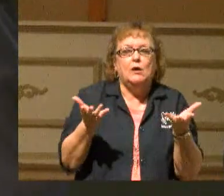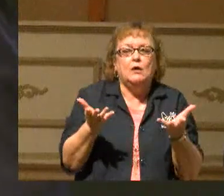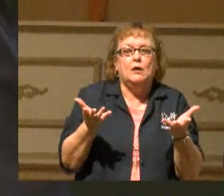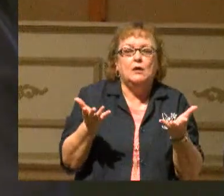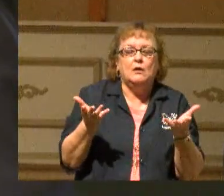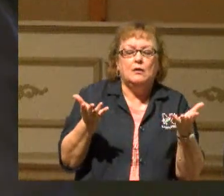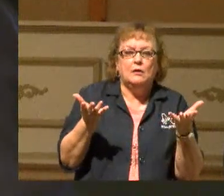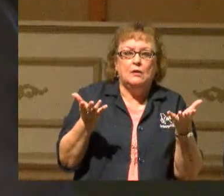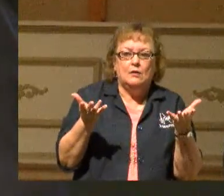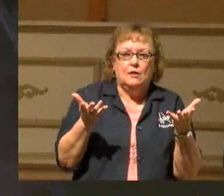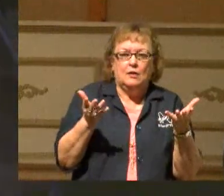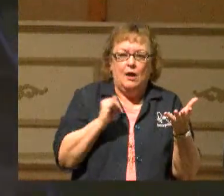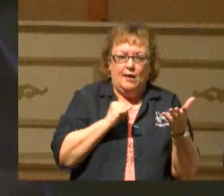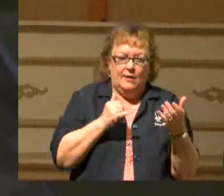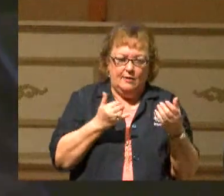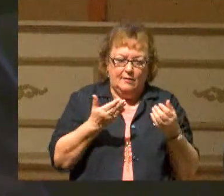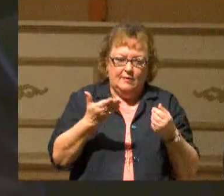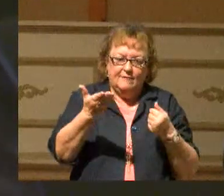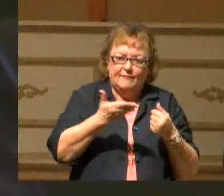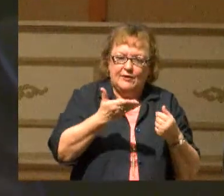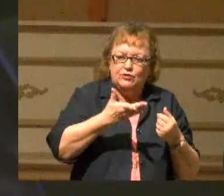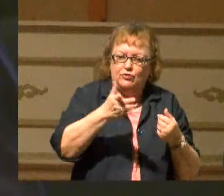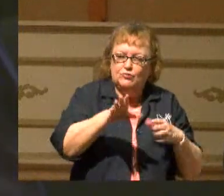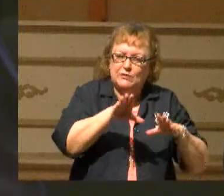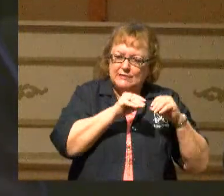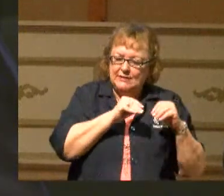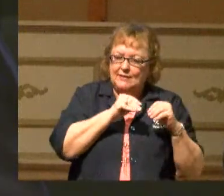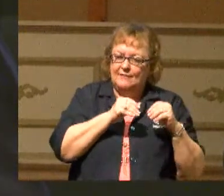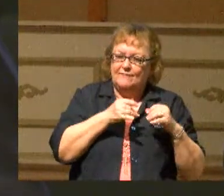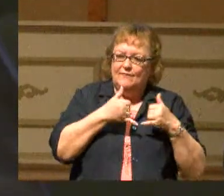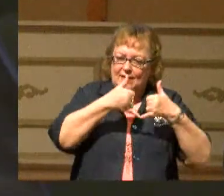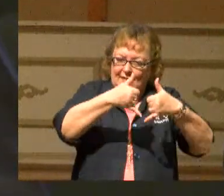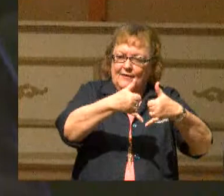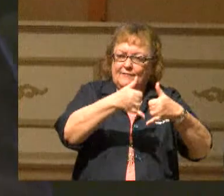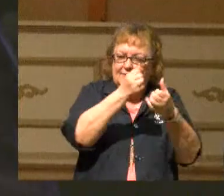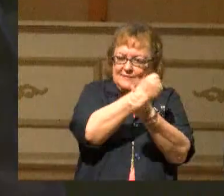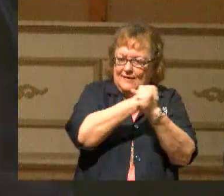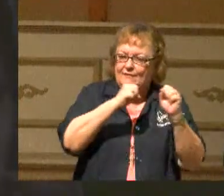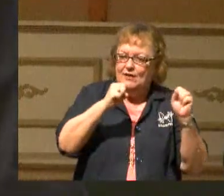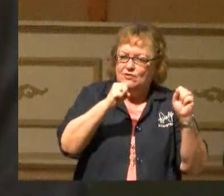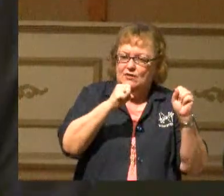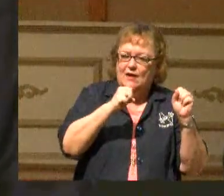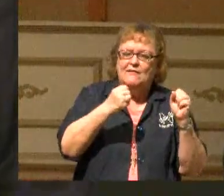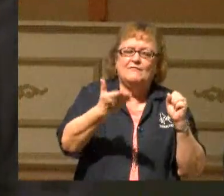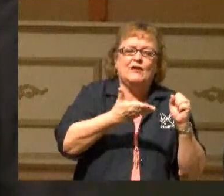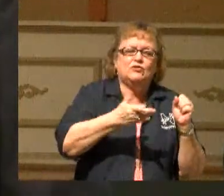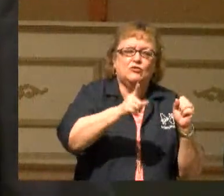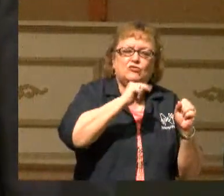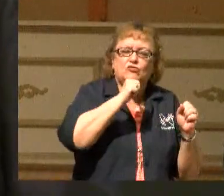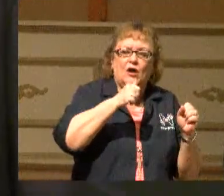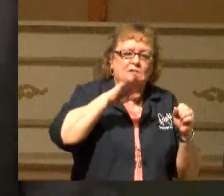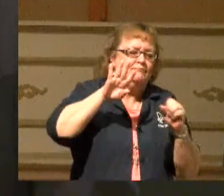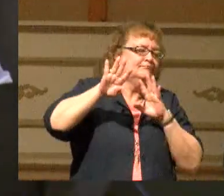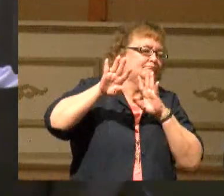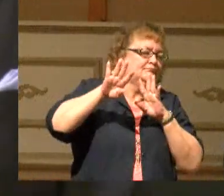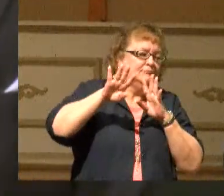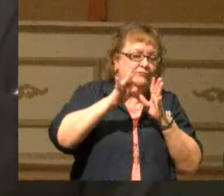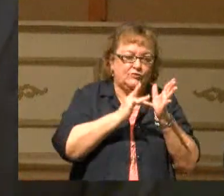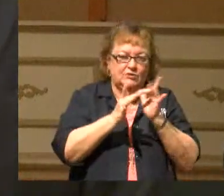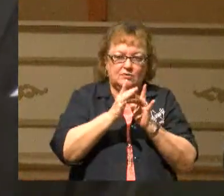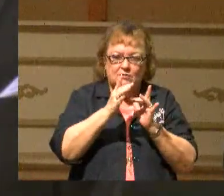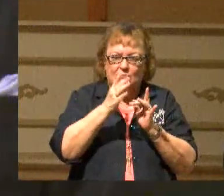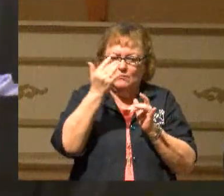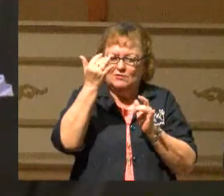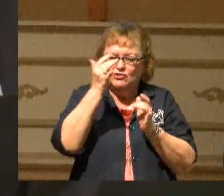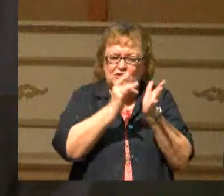I invite you to receive the gift of salvation. I invite you not to turn Jesus away. He loved you so